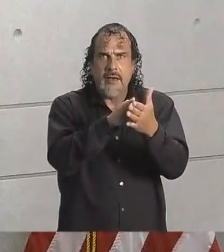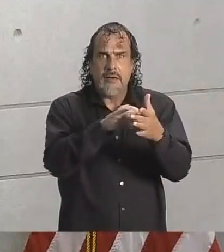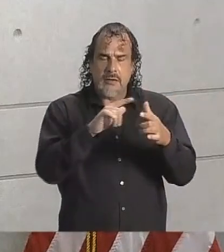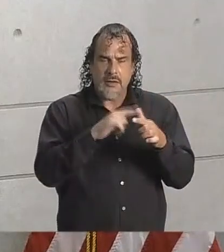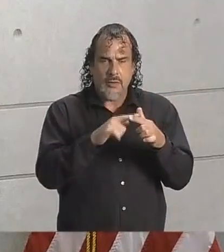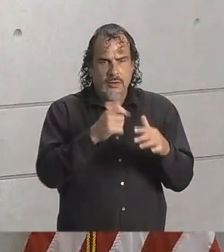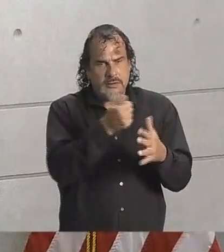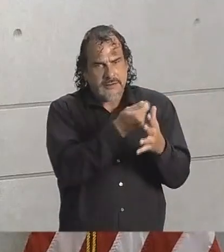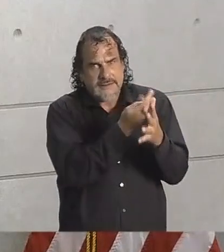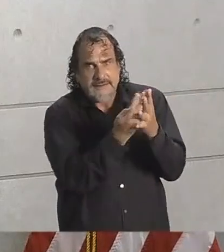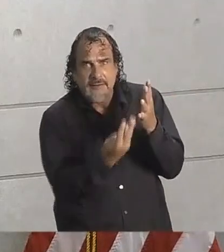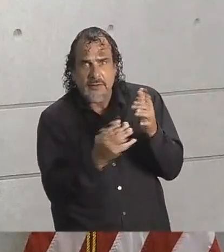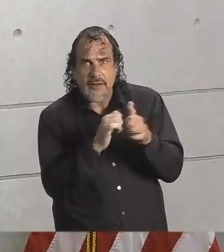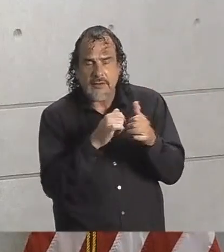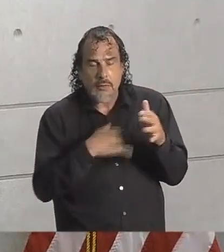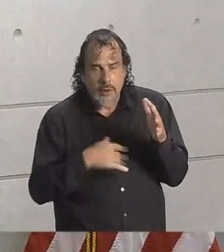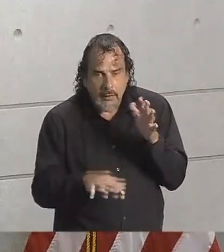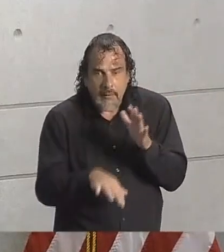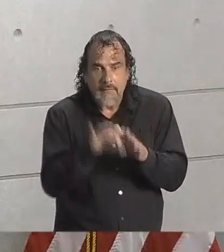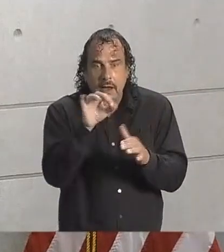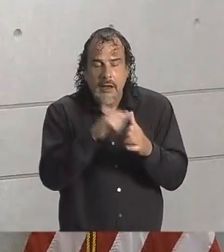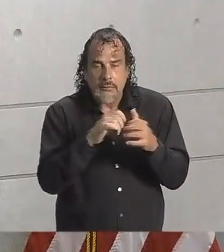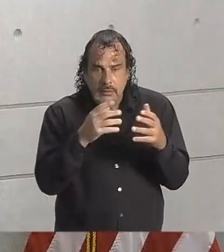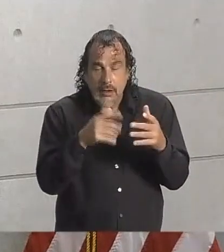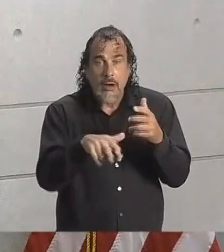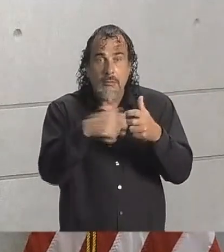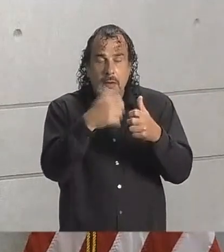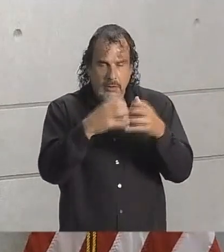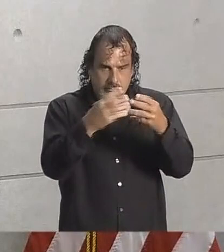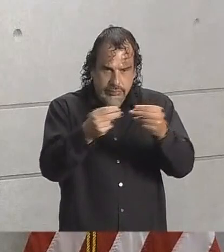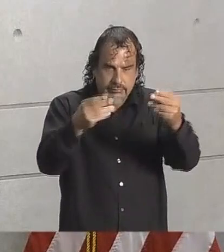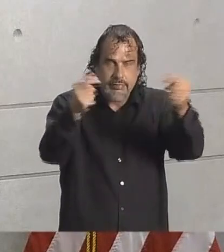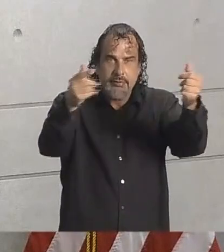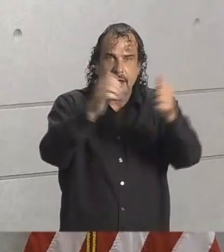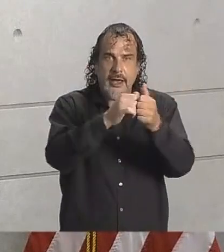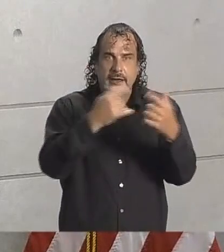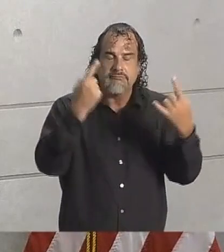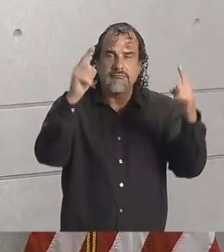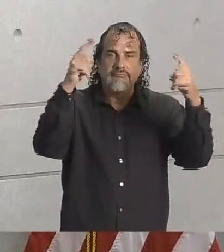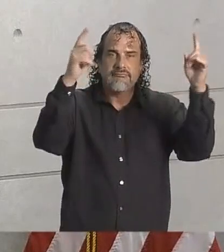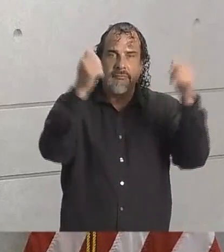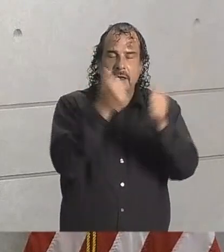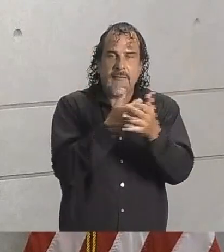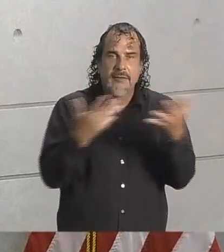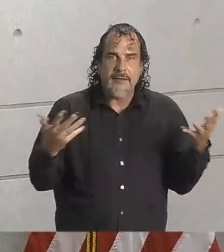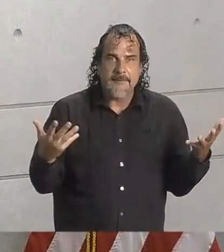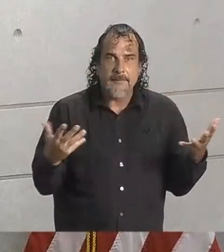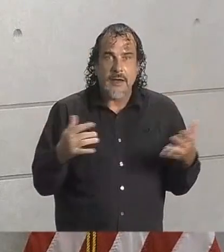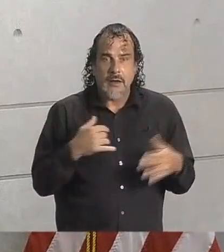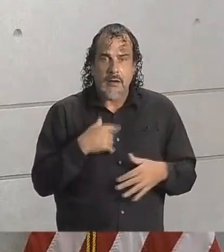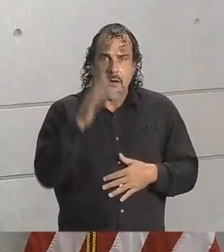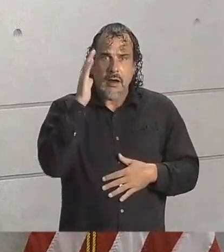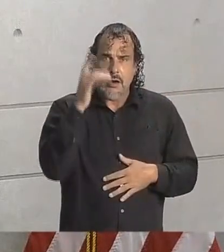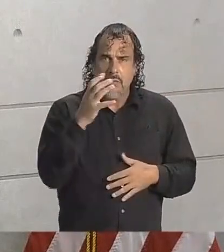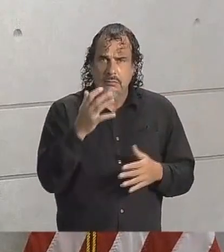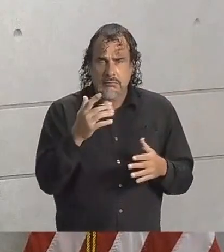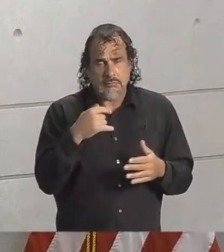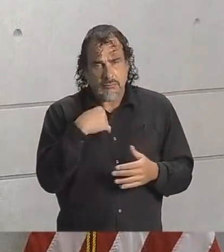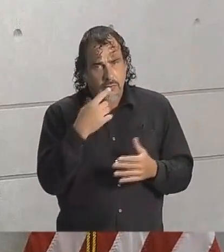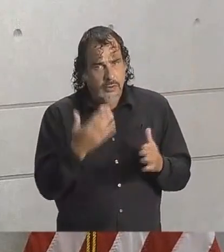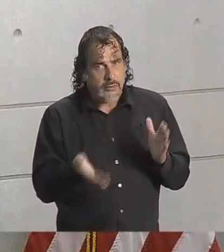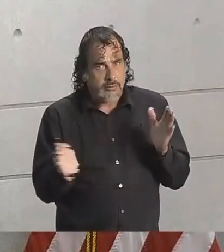things that we've fleshed out and worked through that are all good, all good results. I will tell you that we will be doing this again.